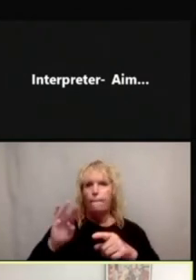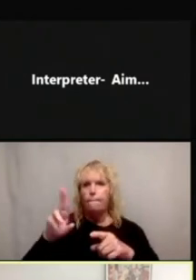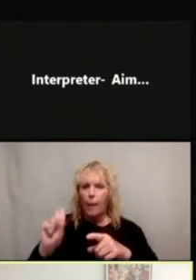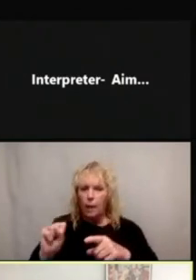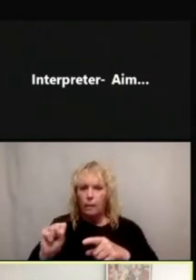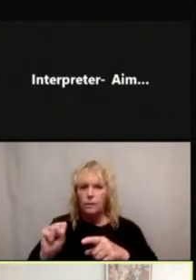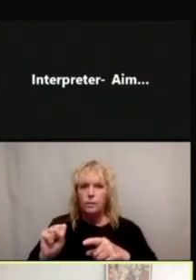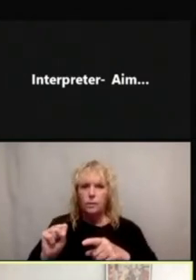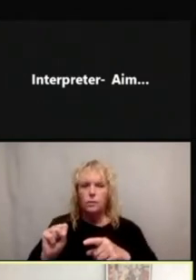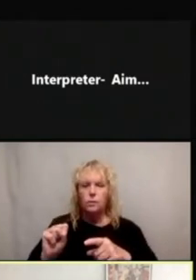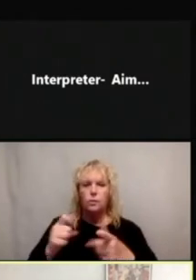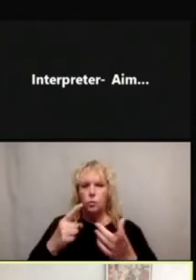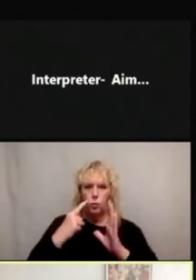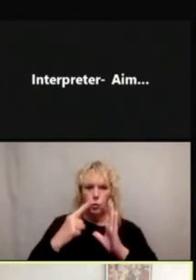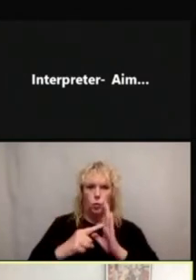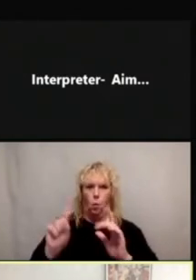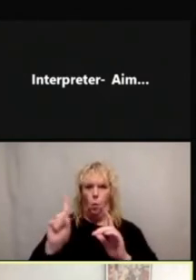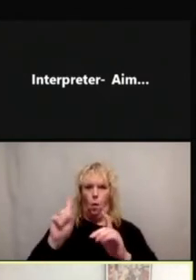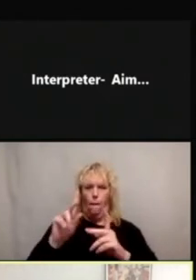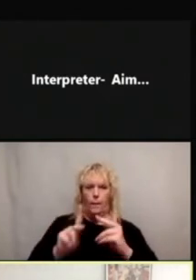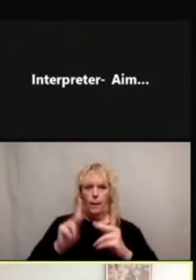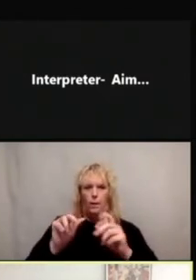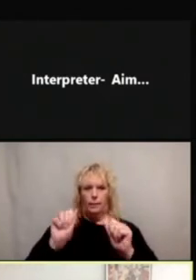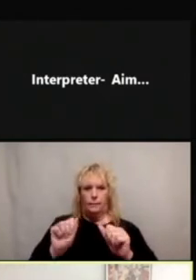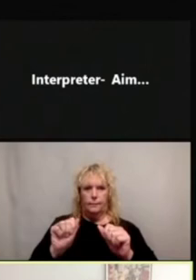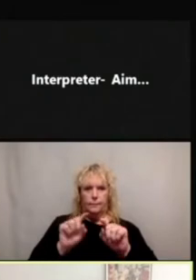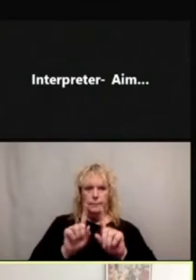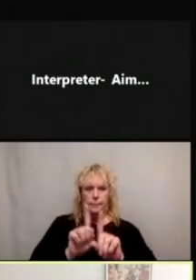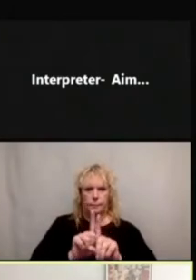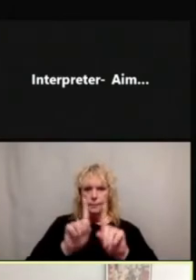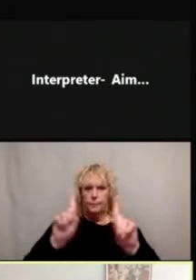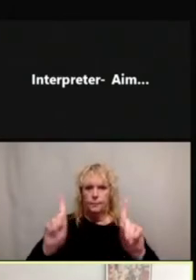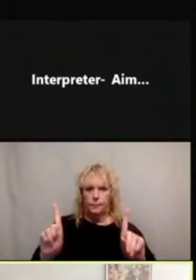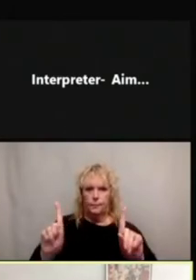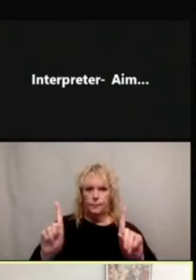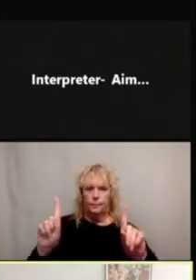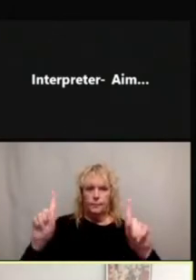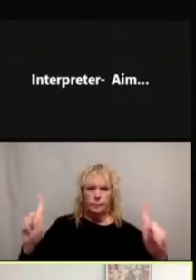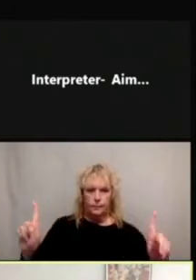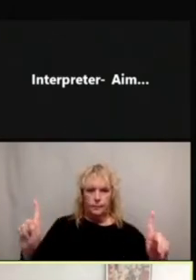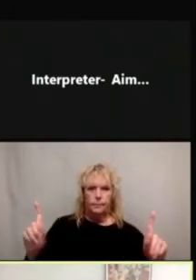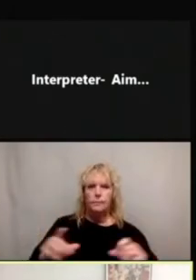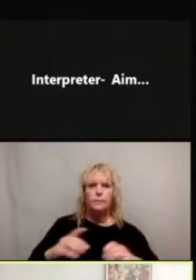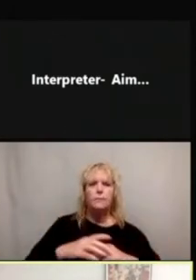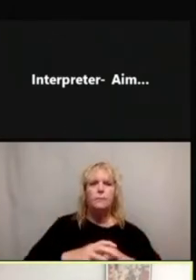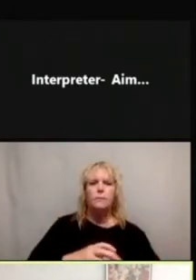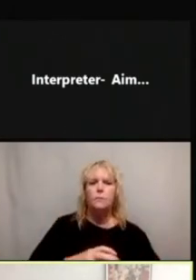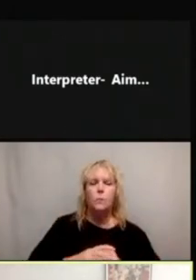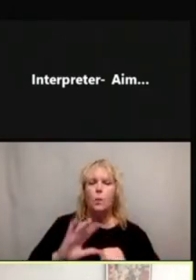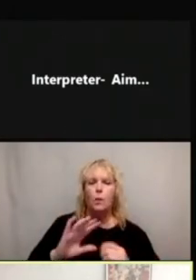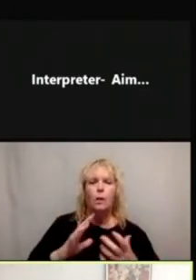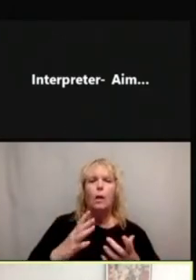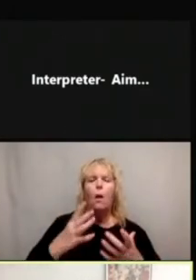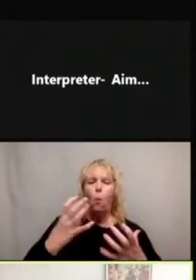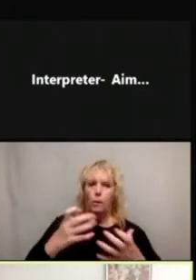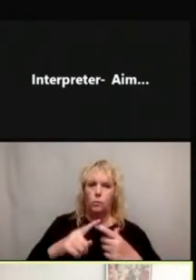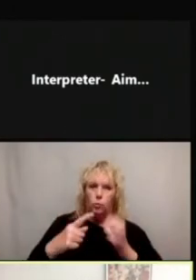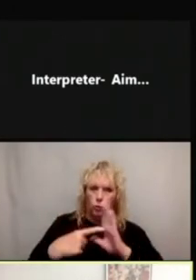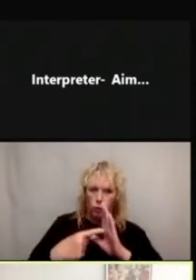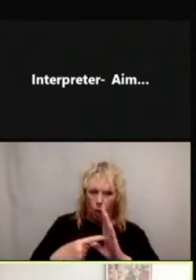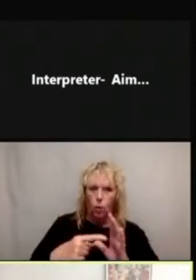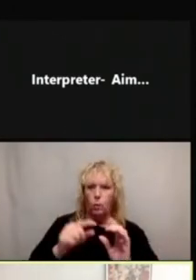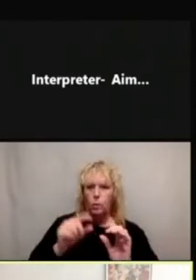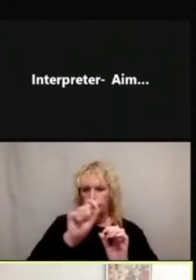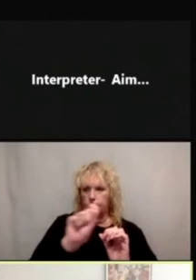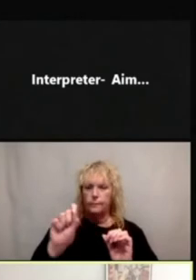set the scene for where these people are, rather than just having them social distancing in space. And here's a similar